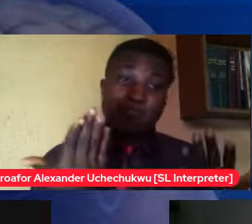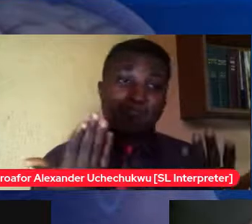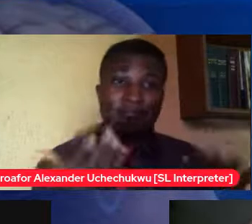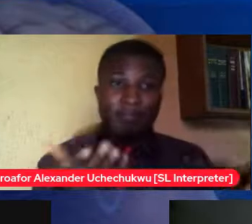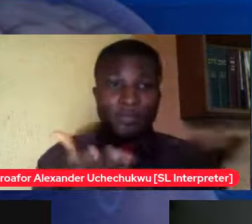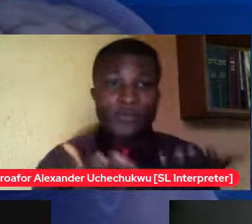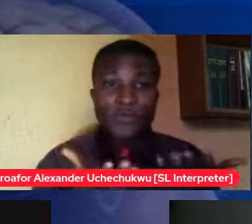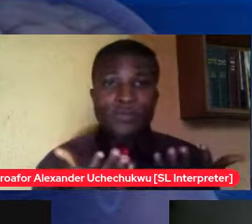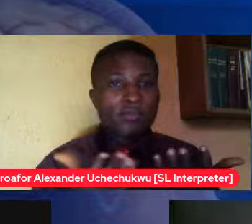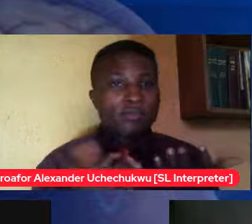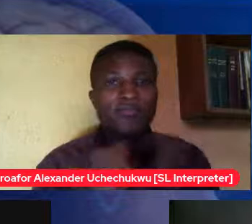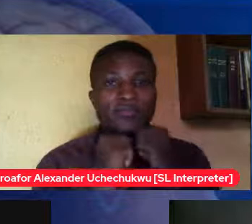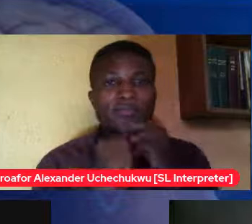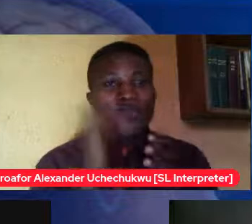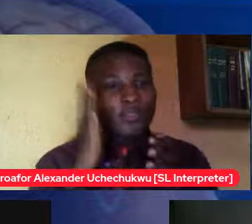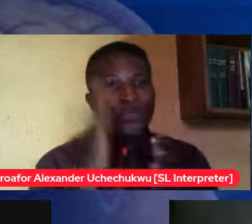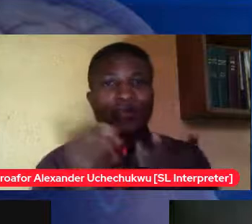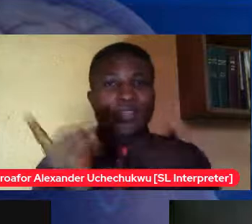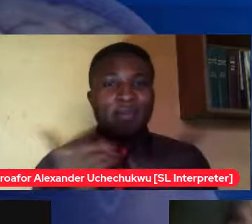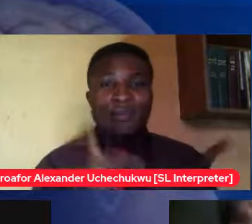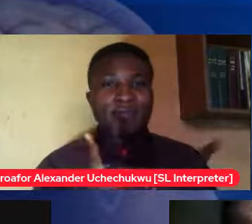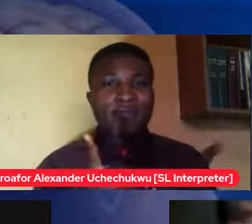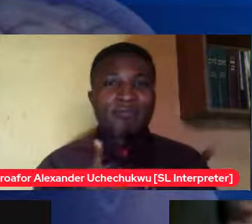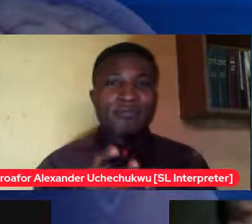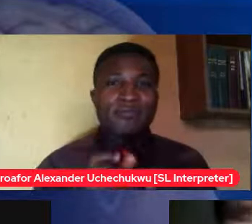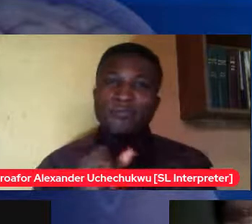so i guess i rest my case